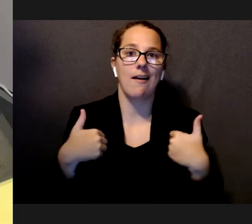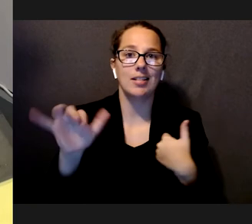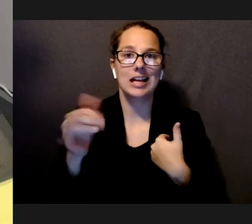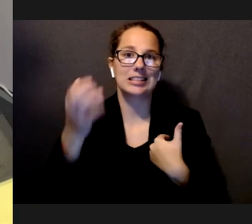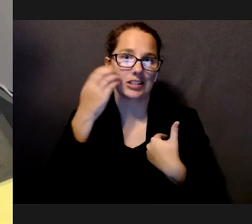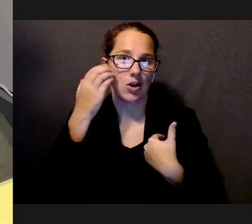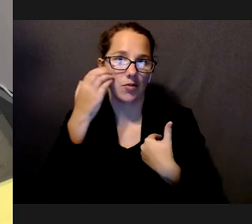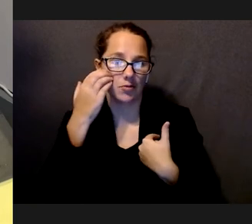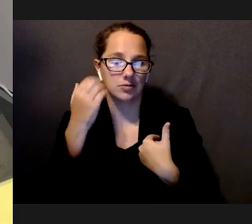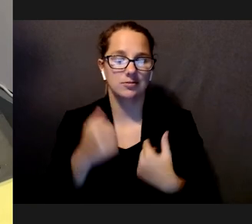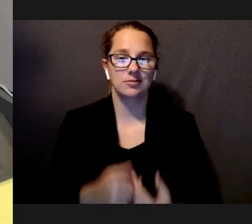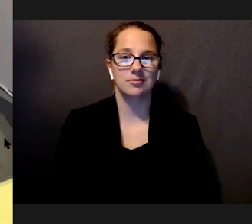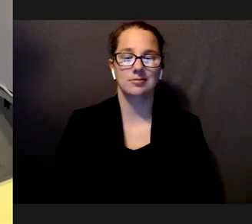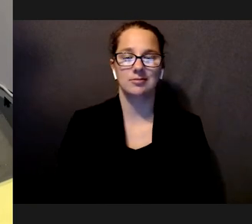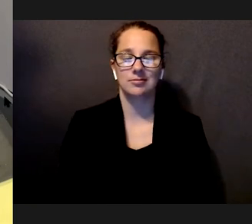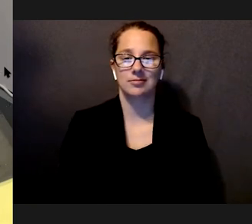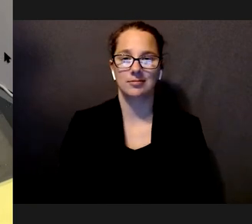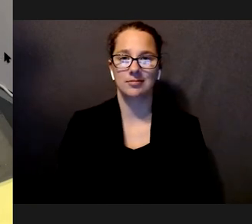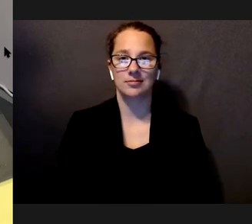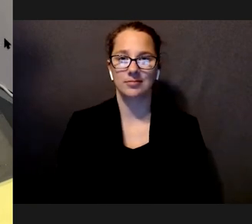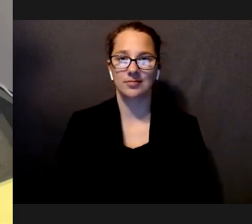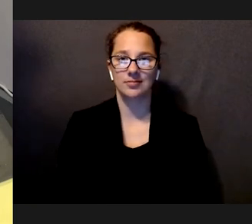on cell phones and mobile devices.